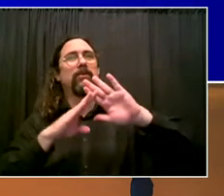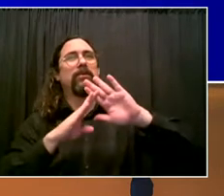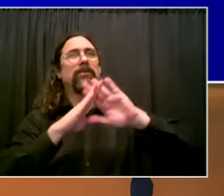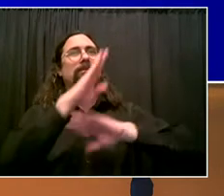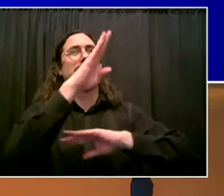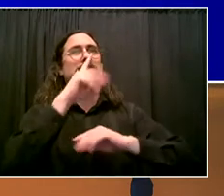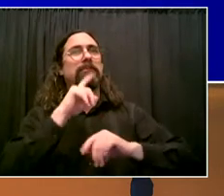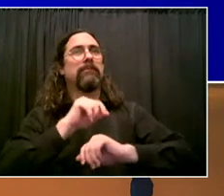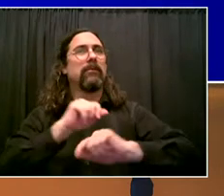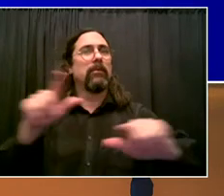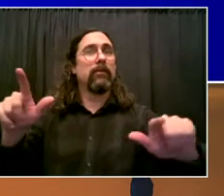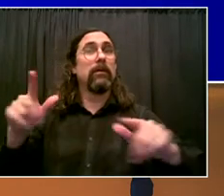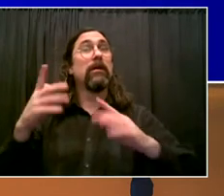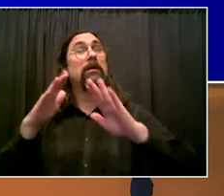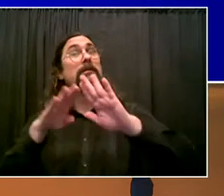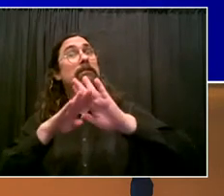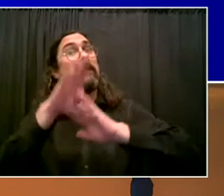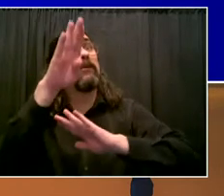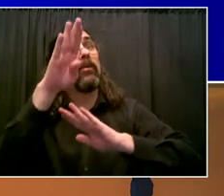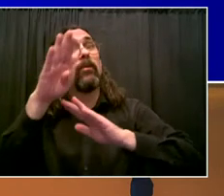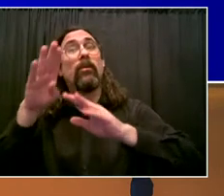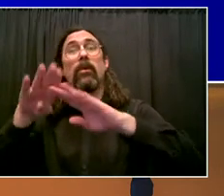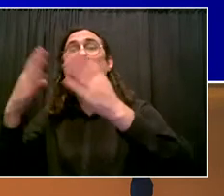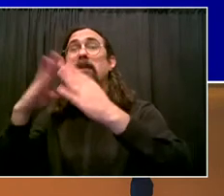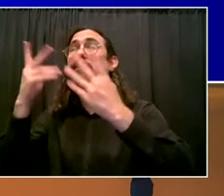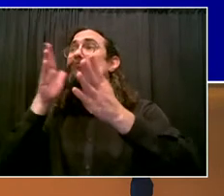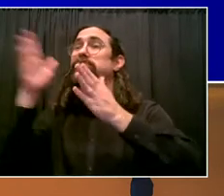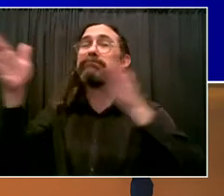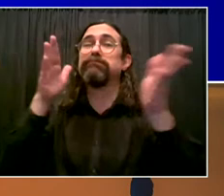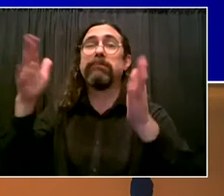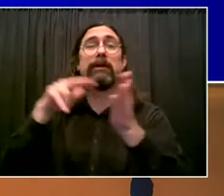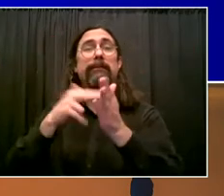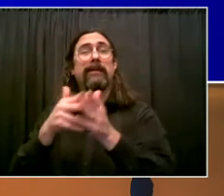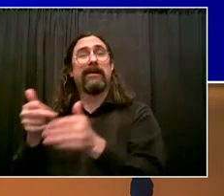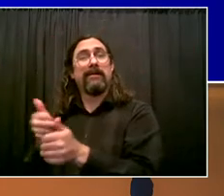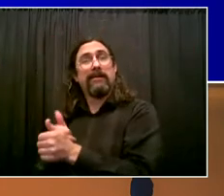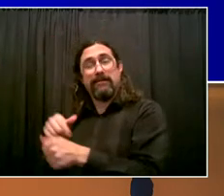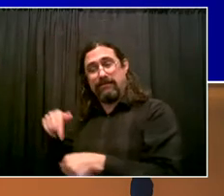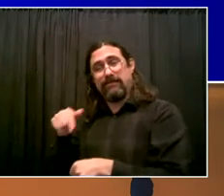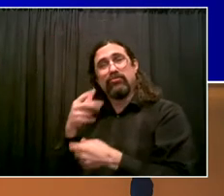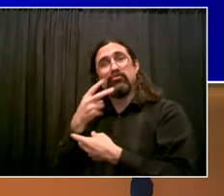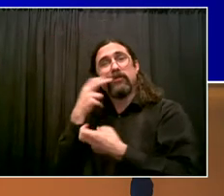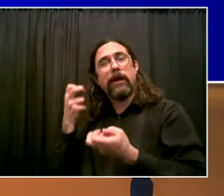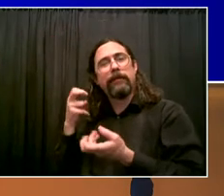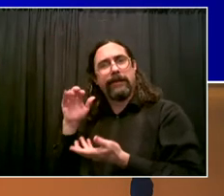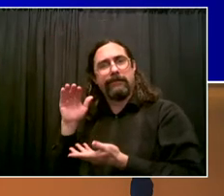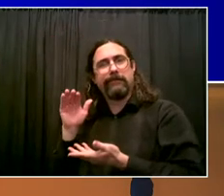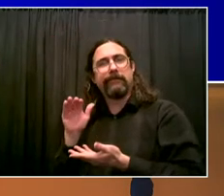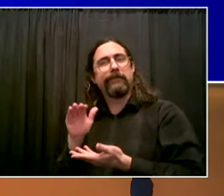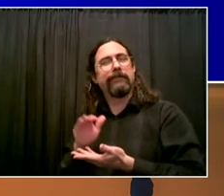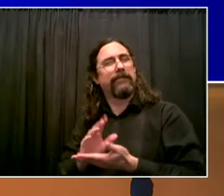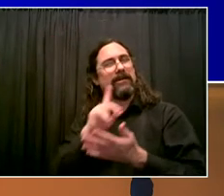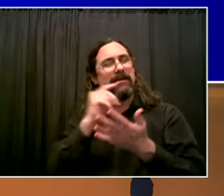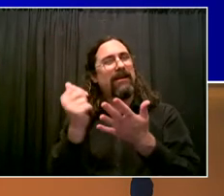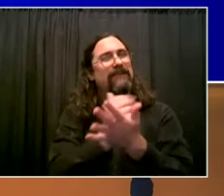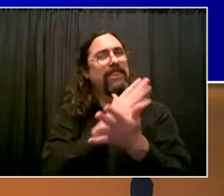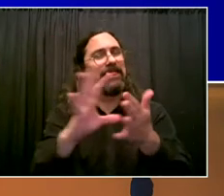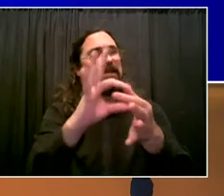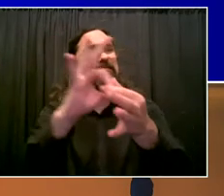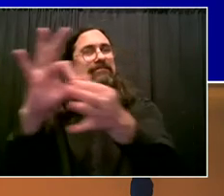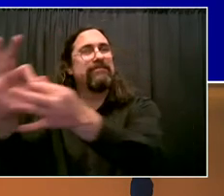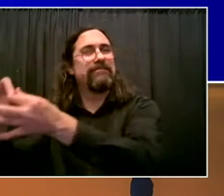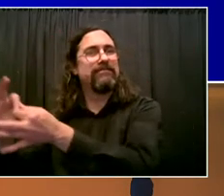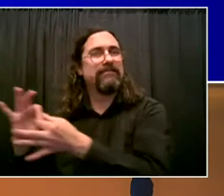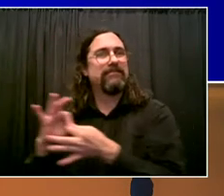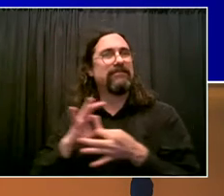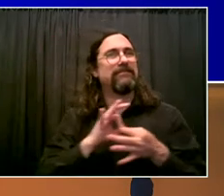let's talk about fighting COVID, which has always been the prerequisite for ending this crisis. And when it comes to that, it means vaccinations.